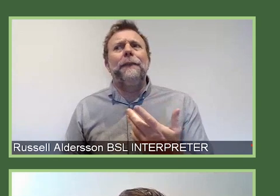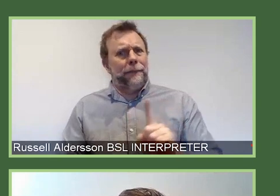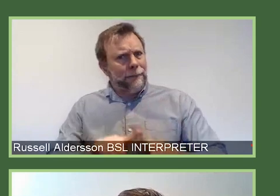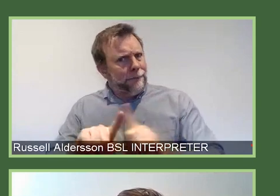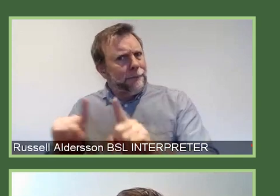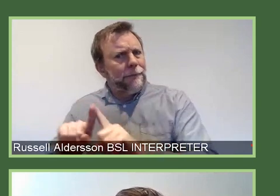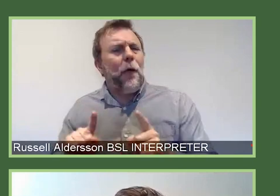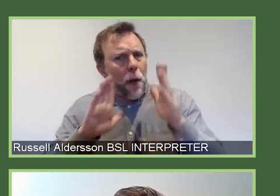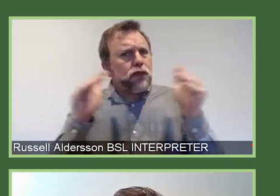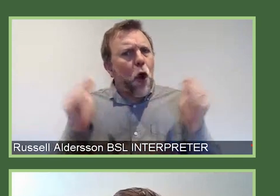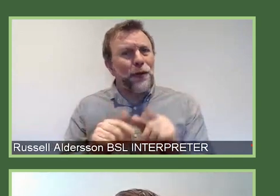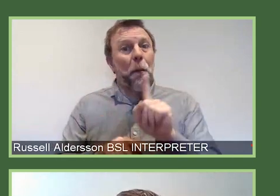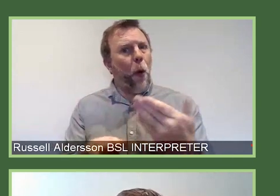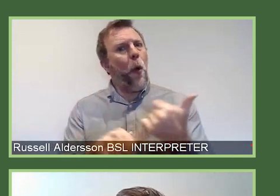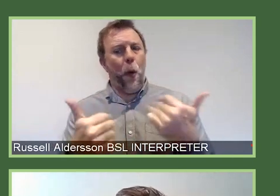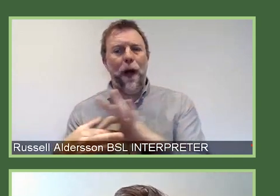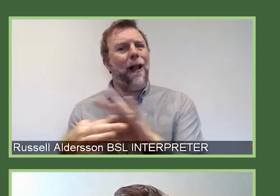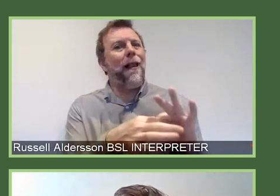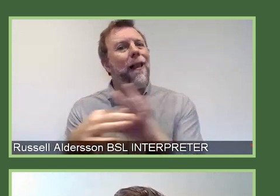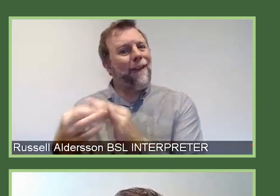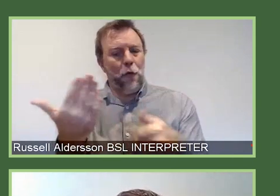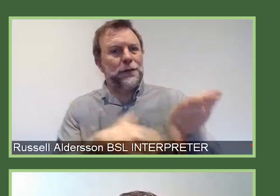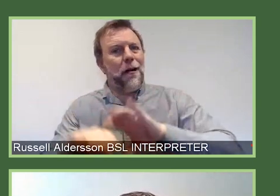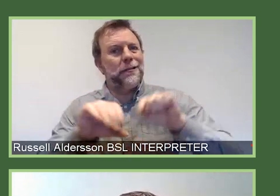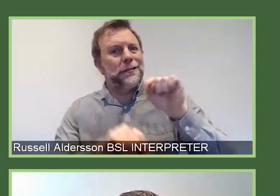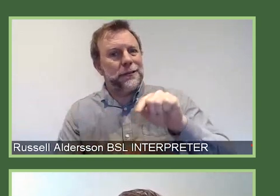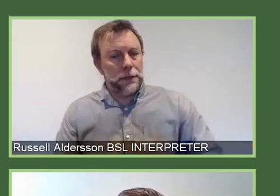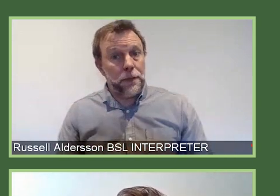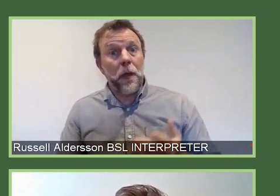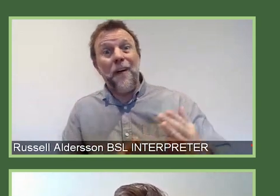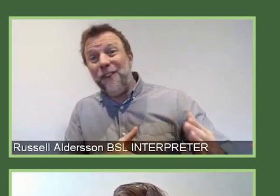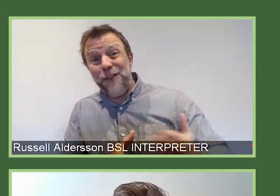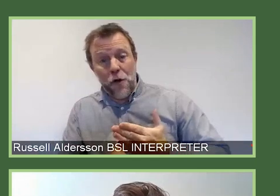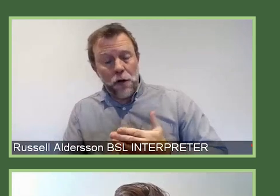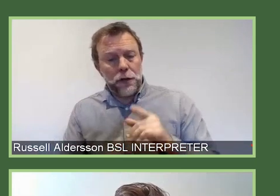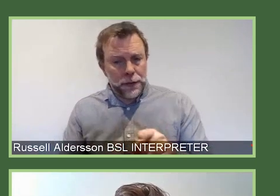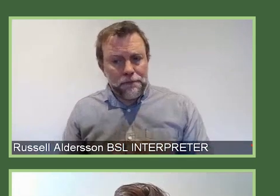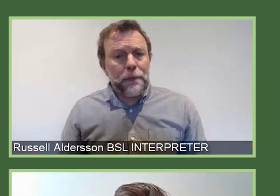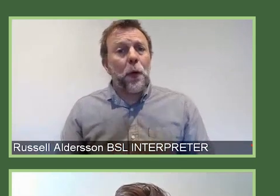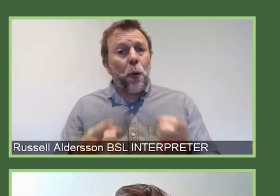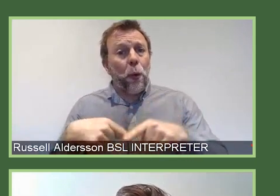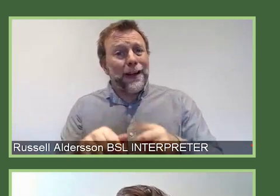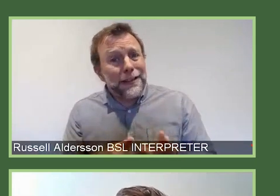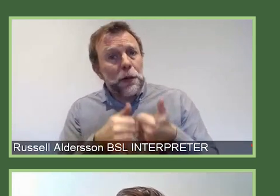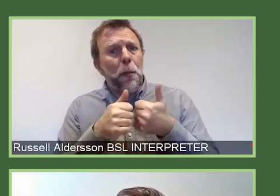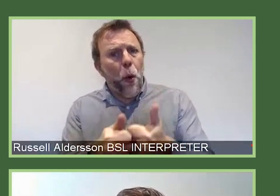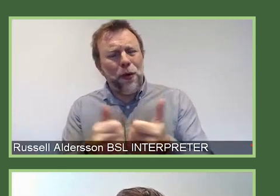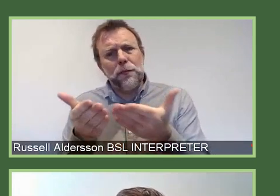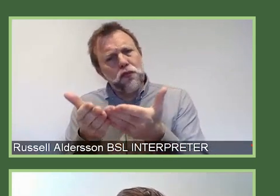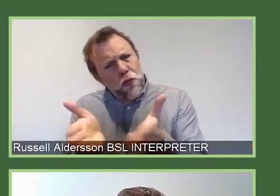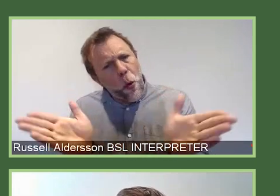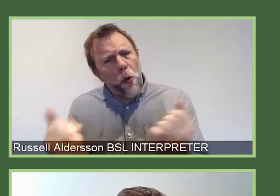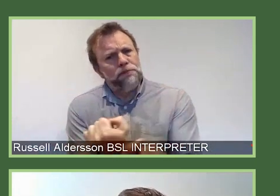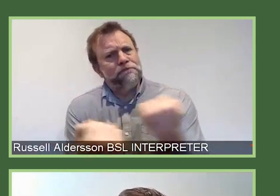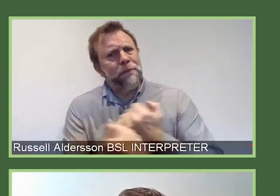to supporting science. The first is that we will support a broad foundation of